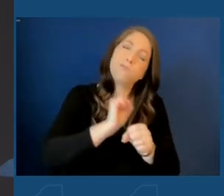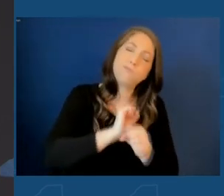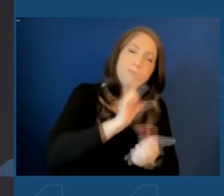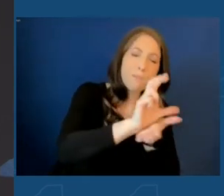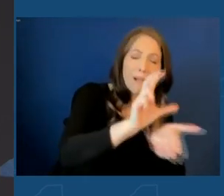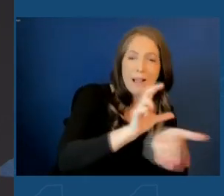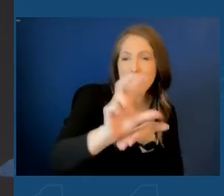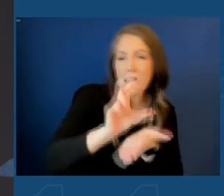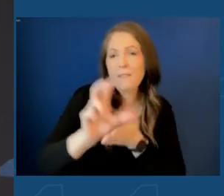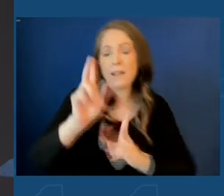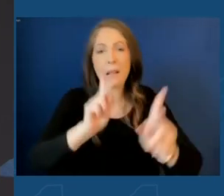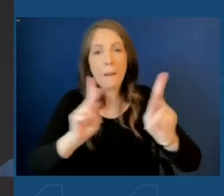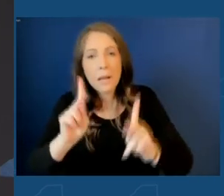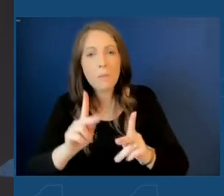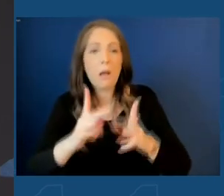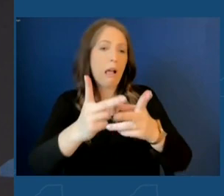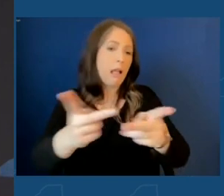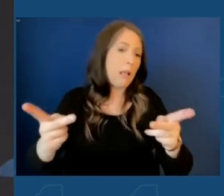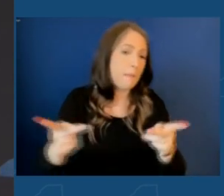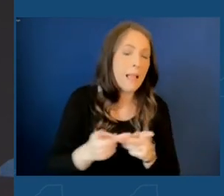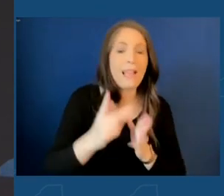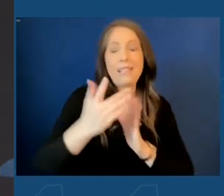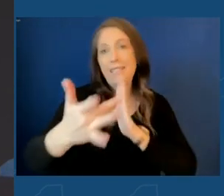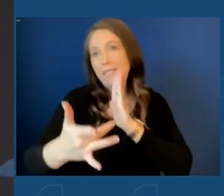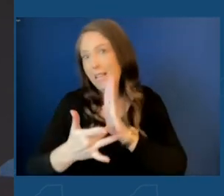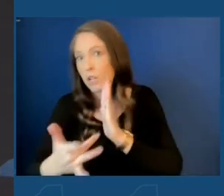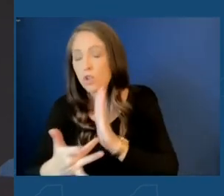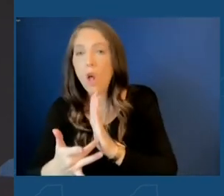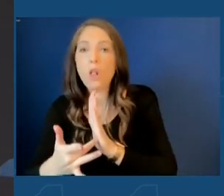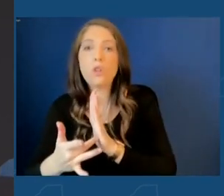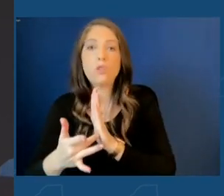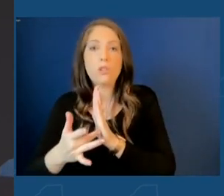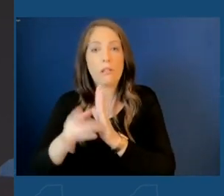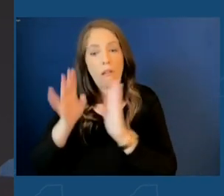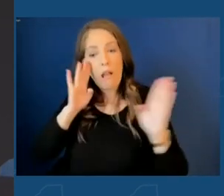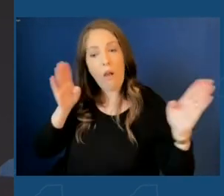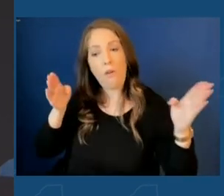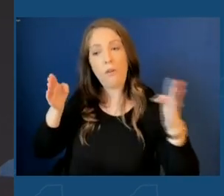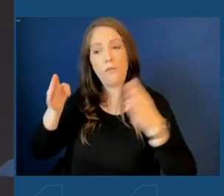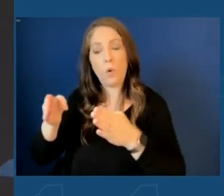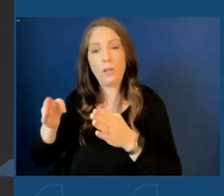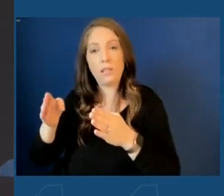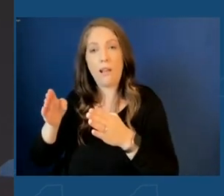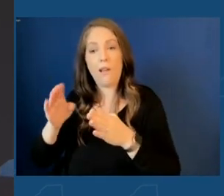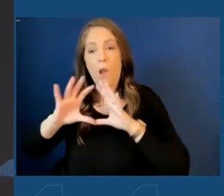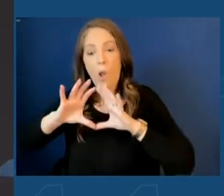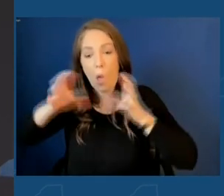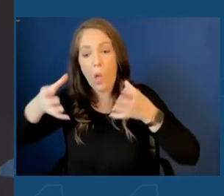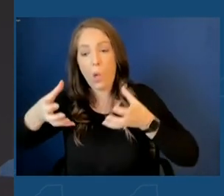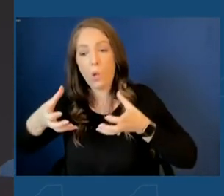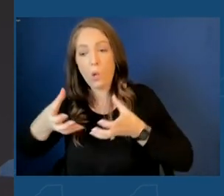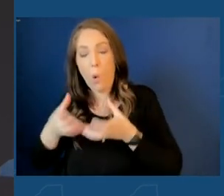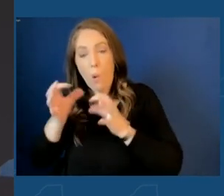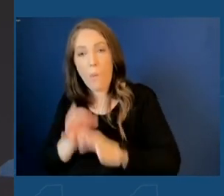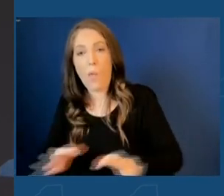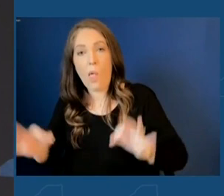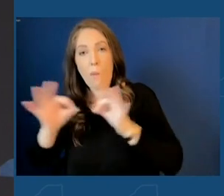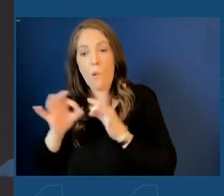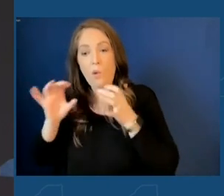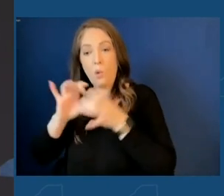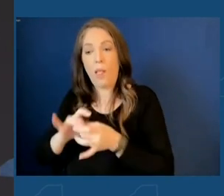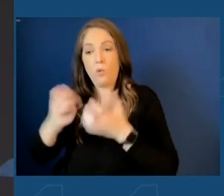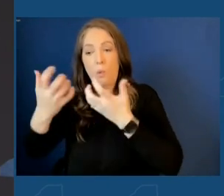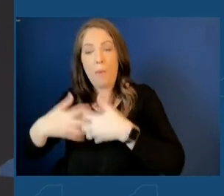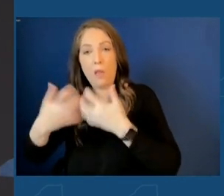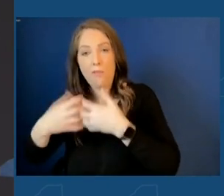and in place and in technology with an eye towards regaining our global relevance in manufacturing